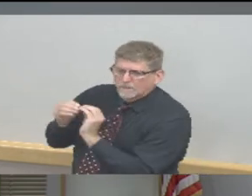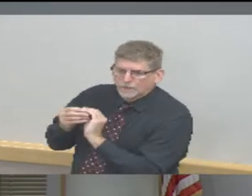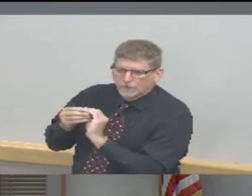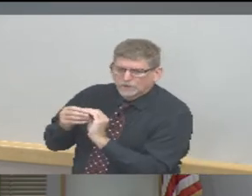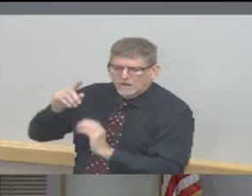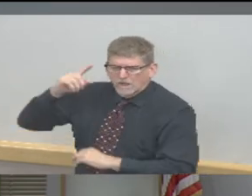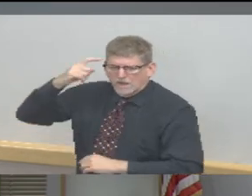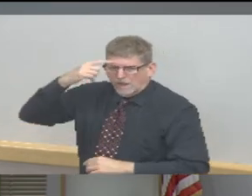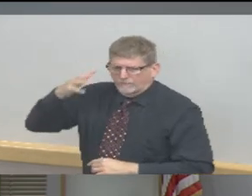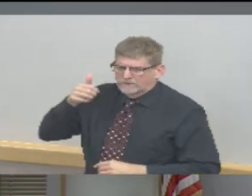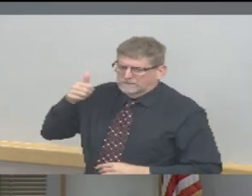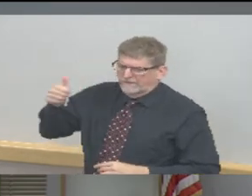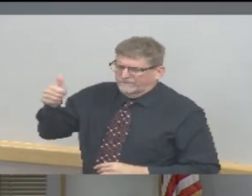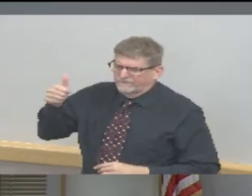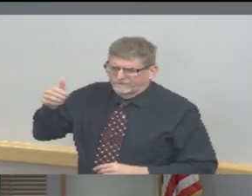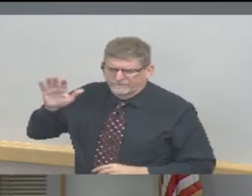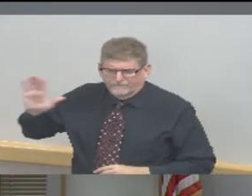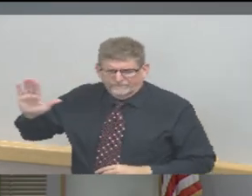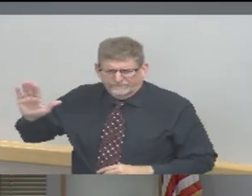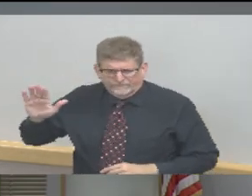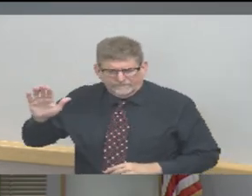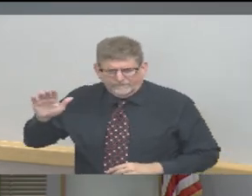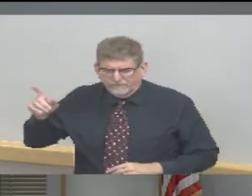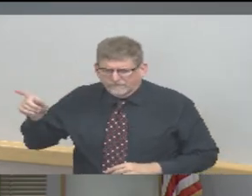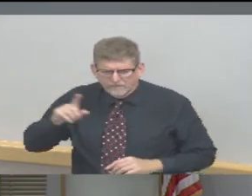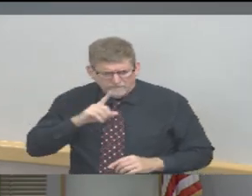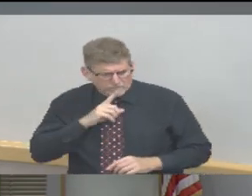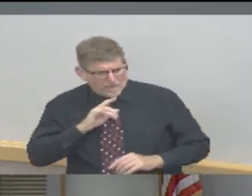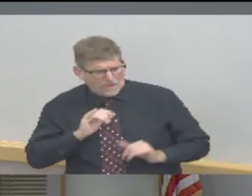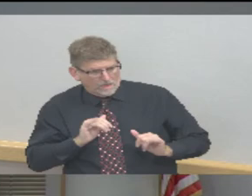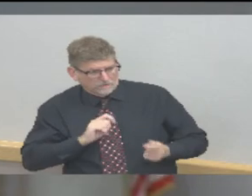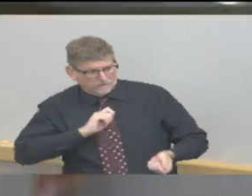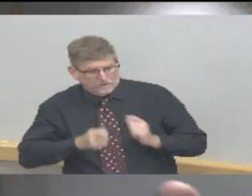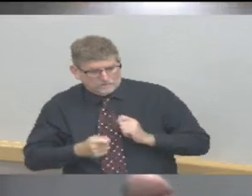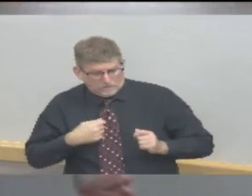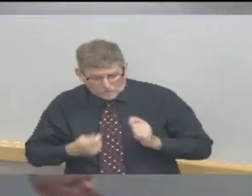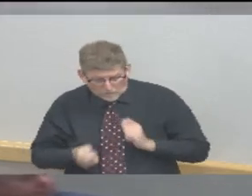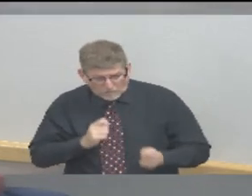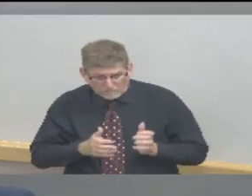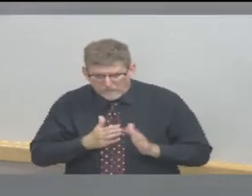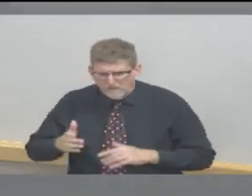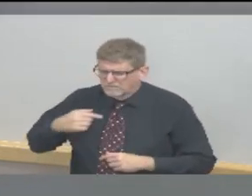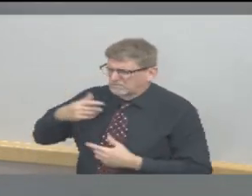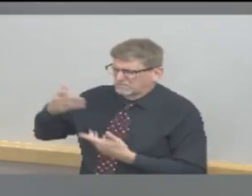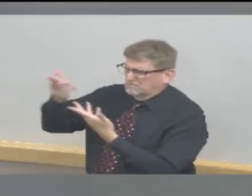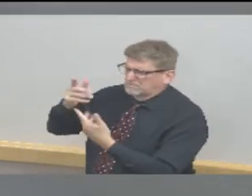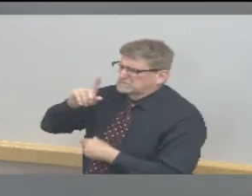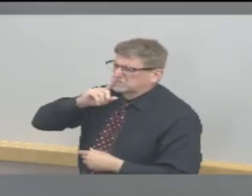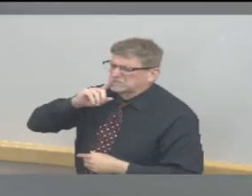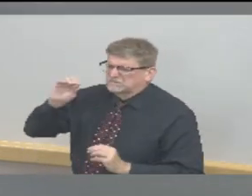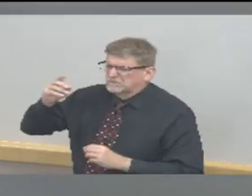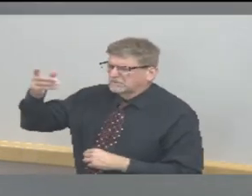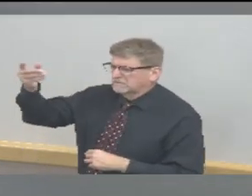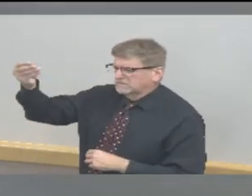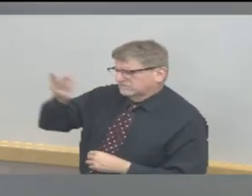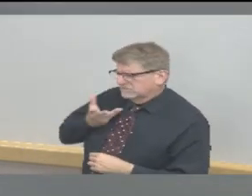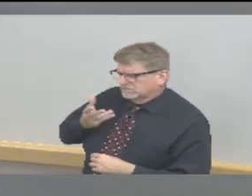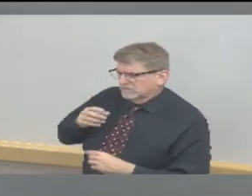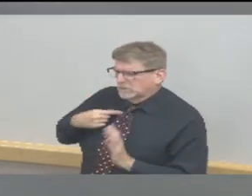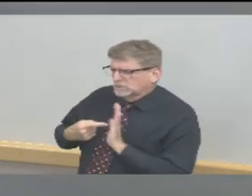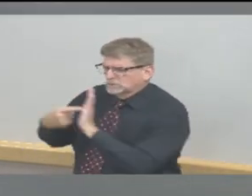make us all more aware of just how much COVID-19 is